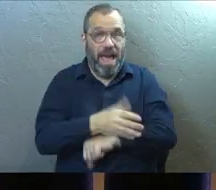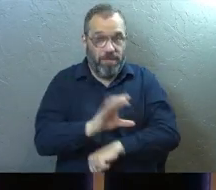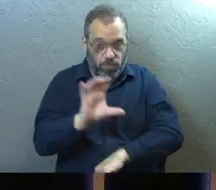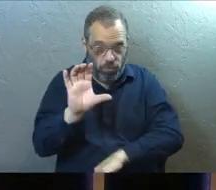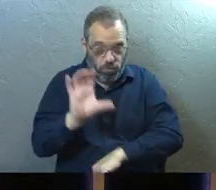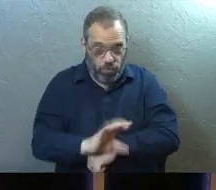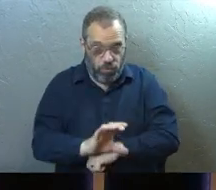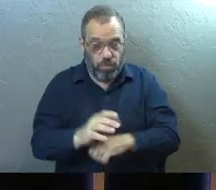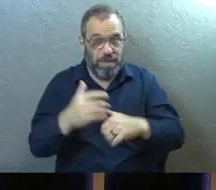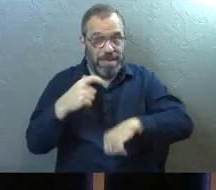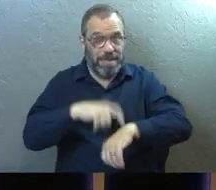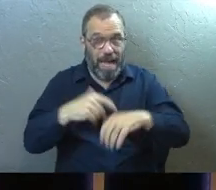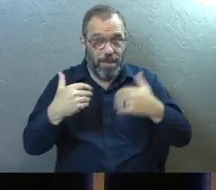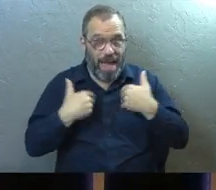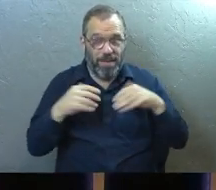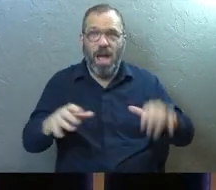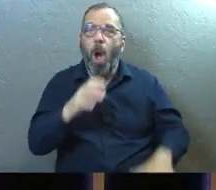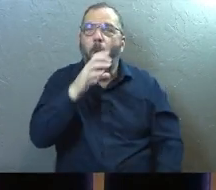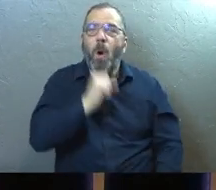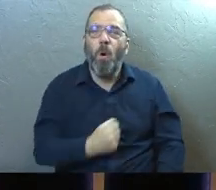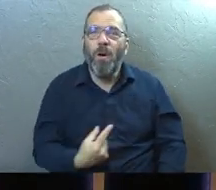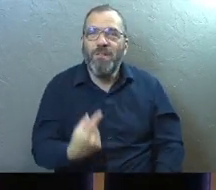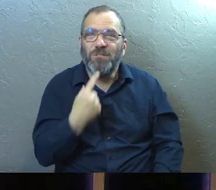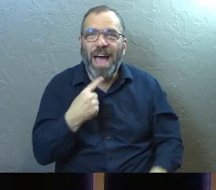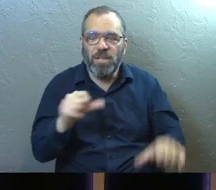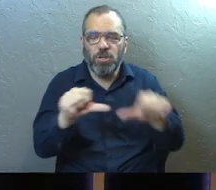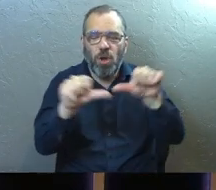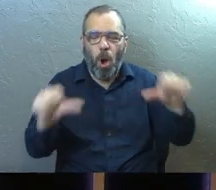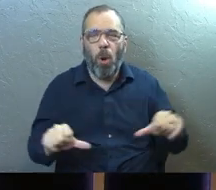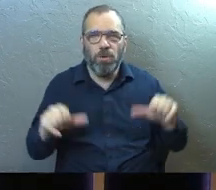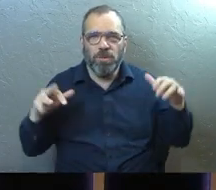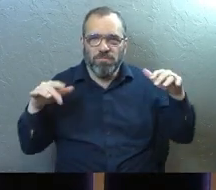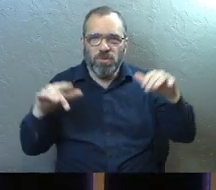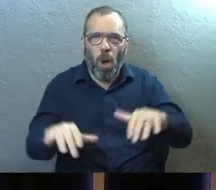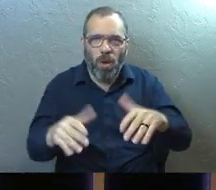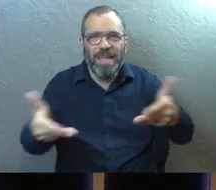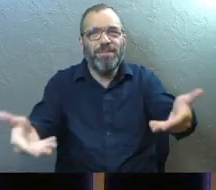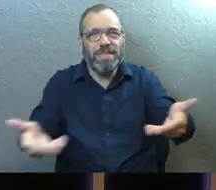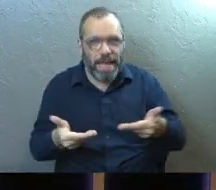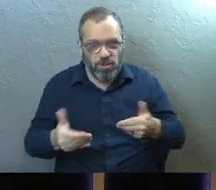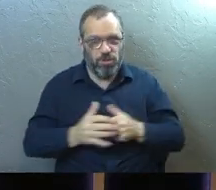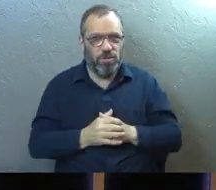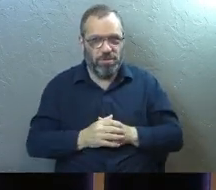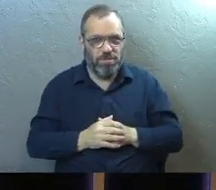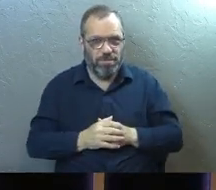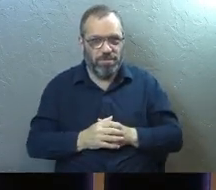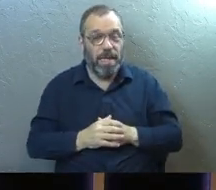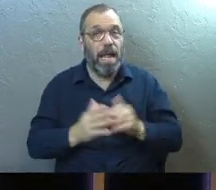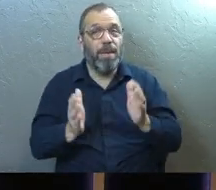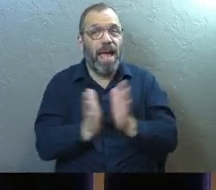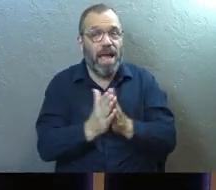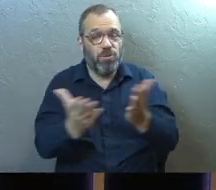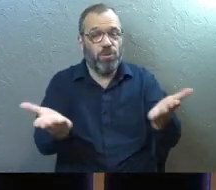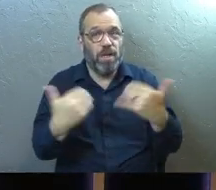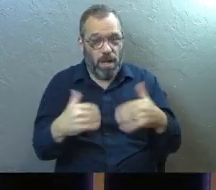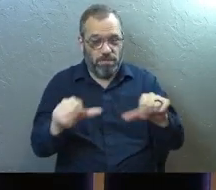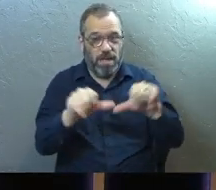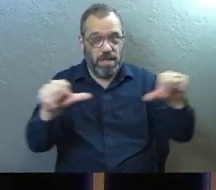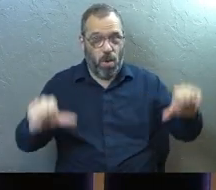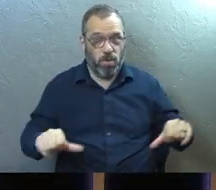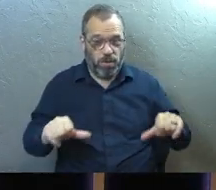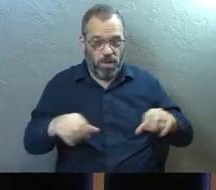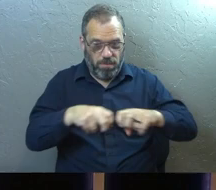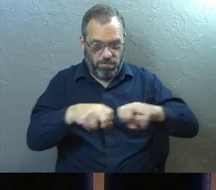service. And I'm going to do an old fashioned altar call folks. And I'm going to ask you to come to the stage. And